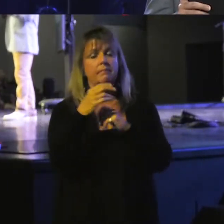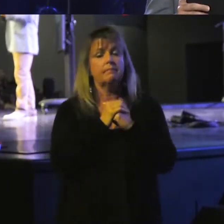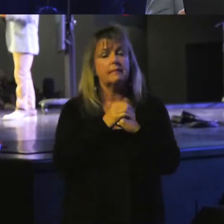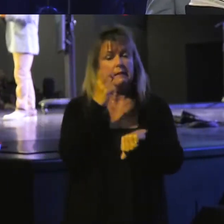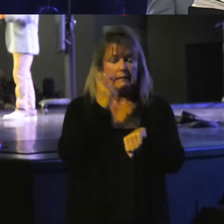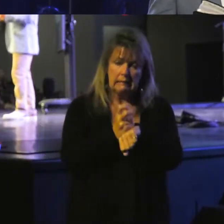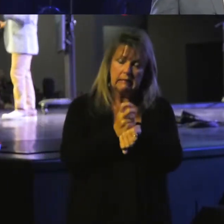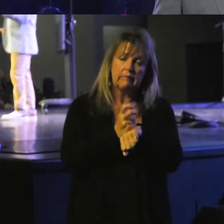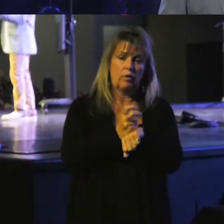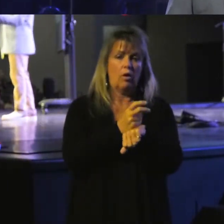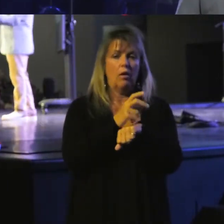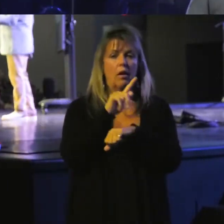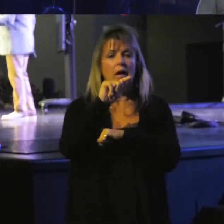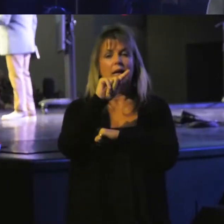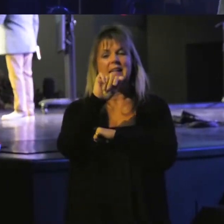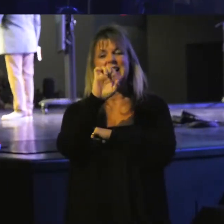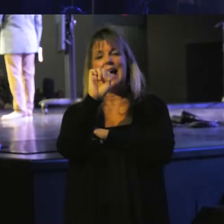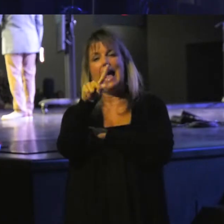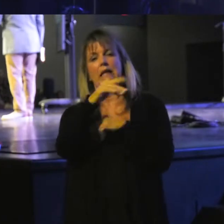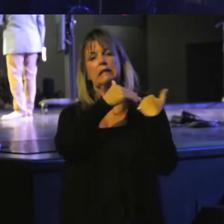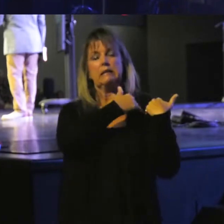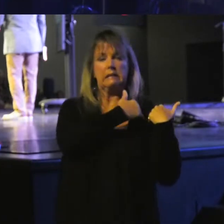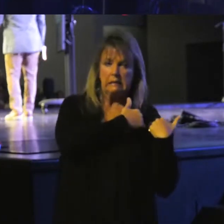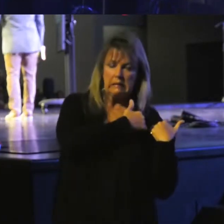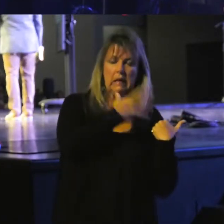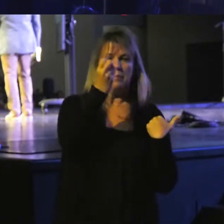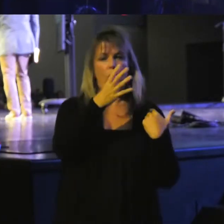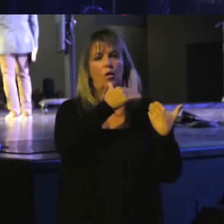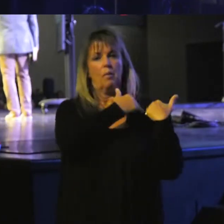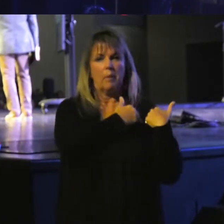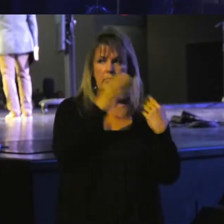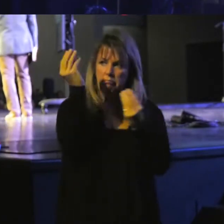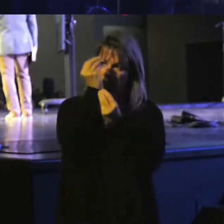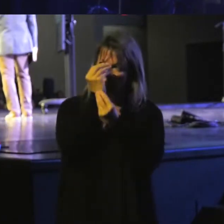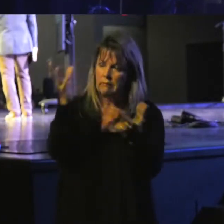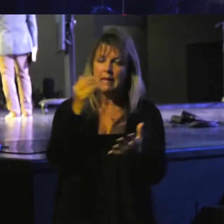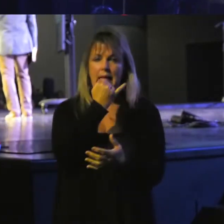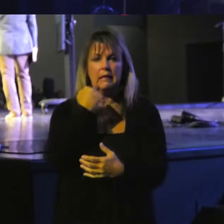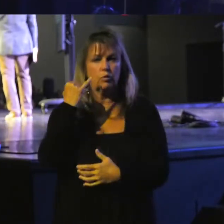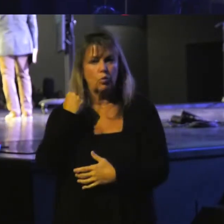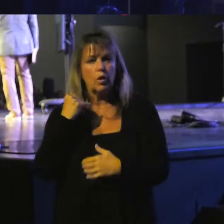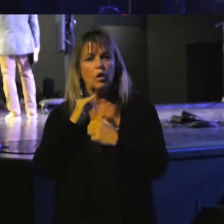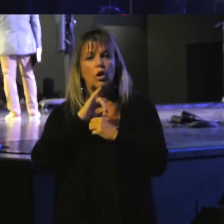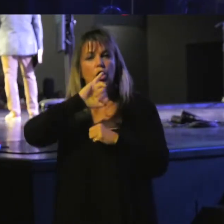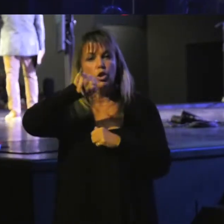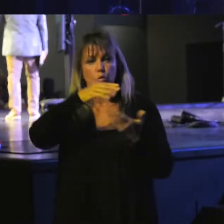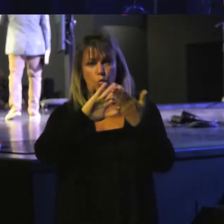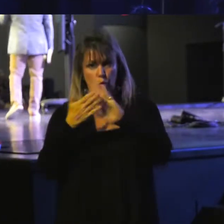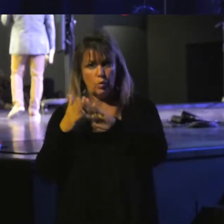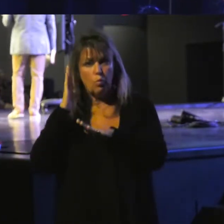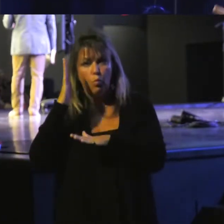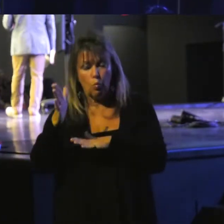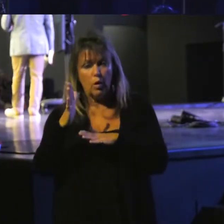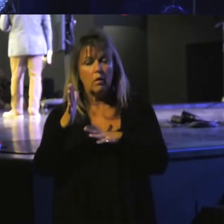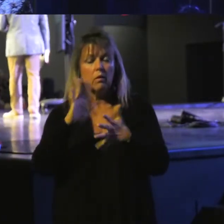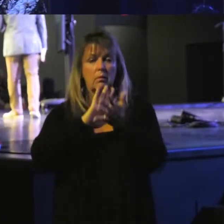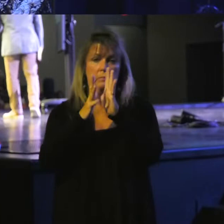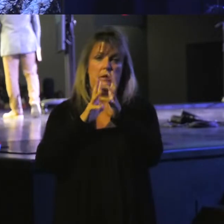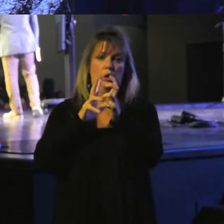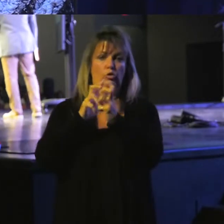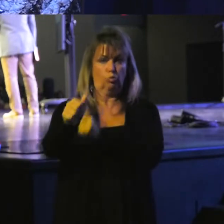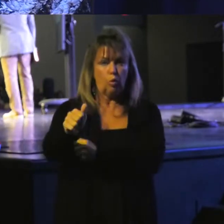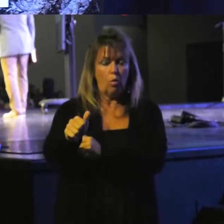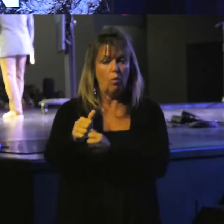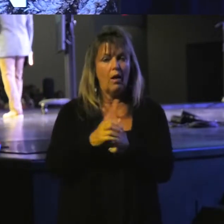task, the beautiful burden of telling Israel that Jerusalem is going to be destroyed